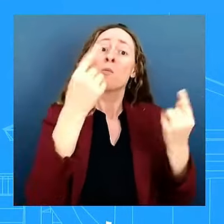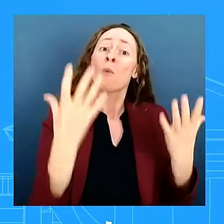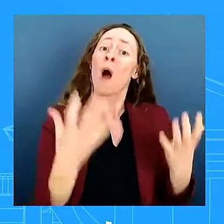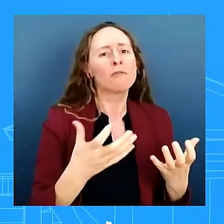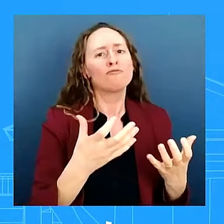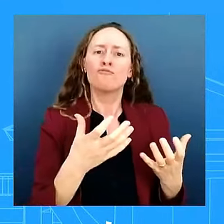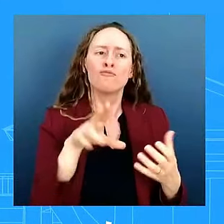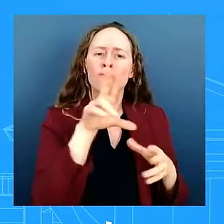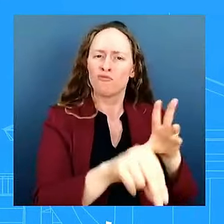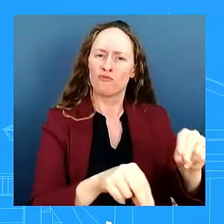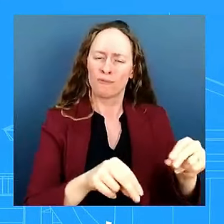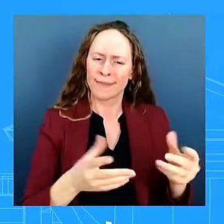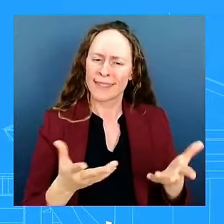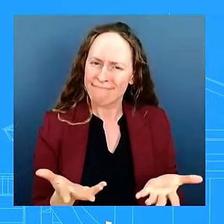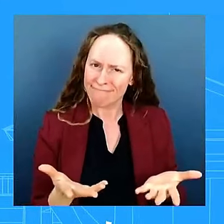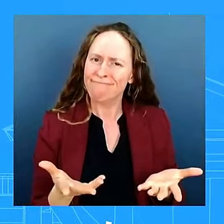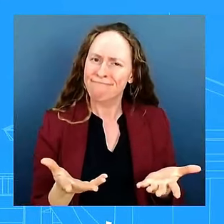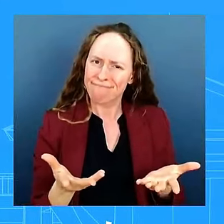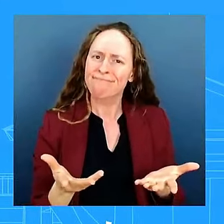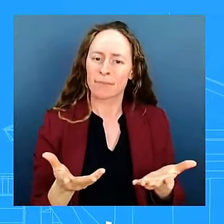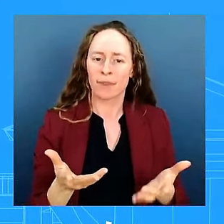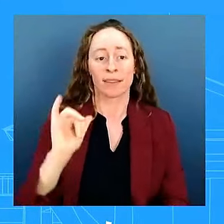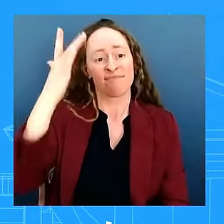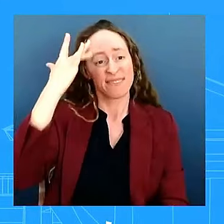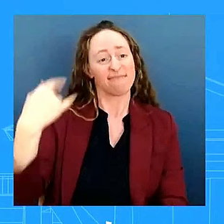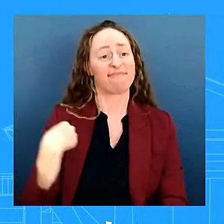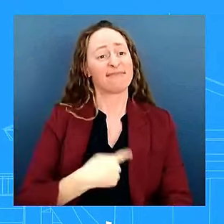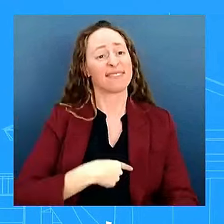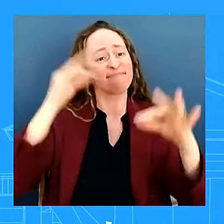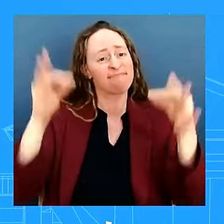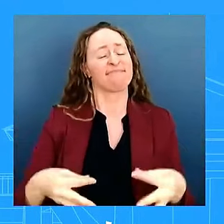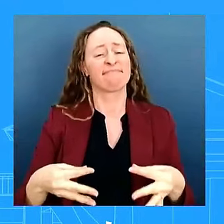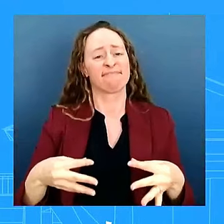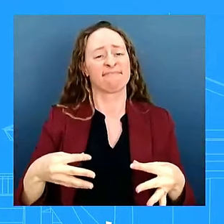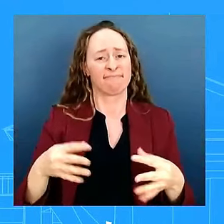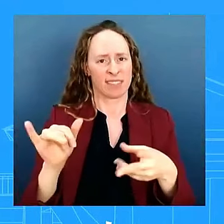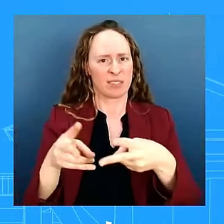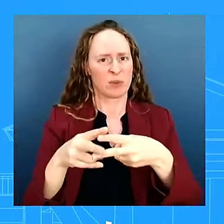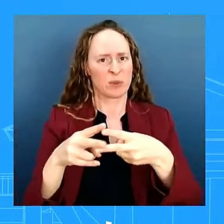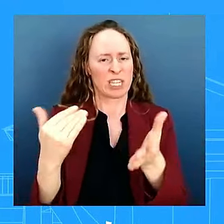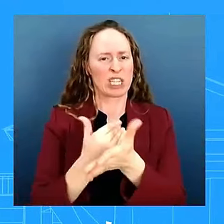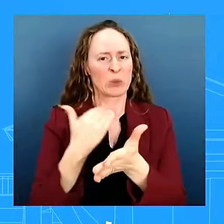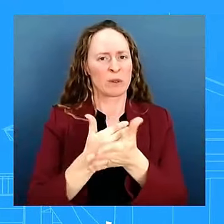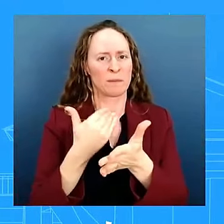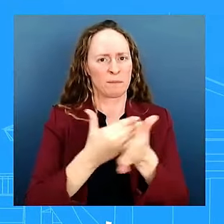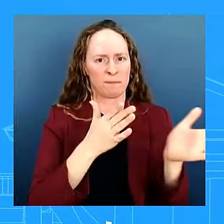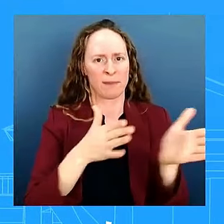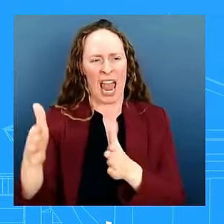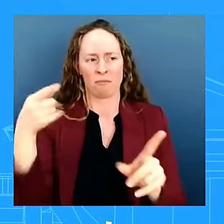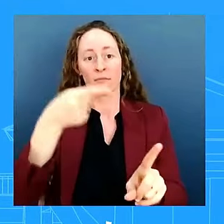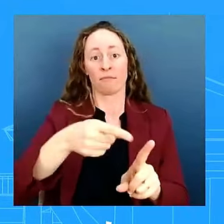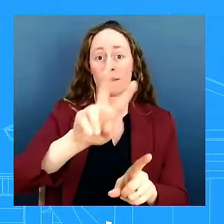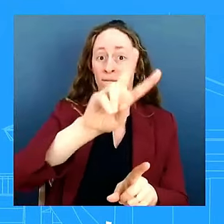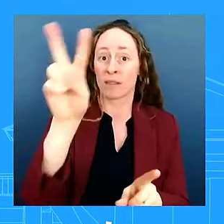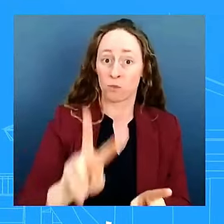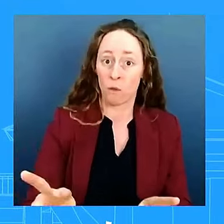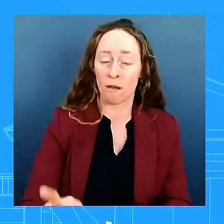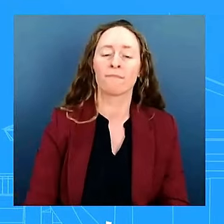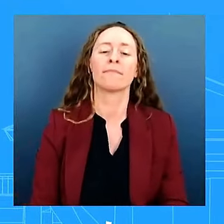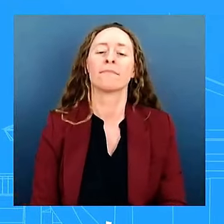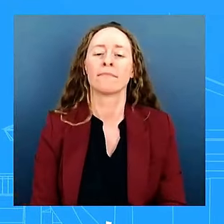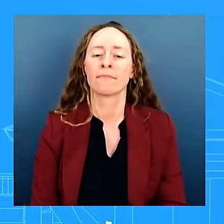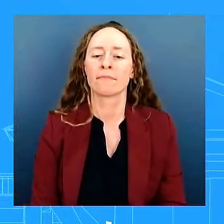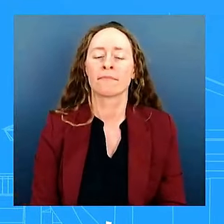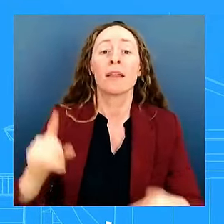actions today at the beginning of this administration president biden made the decision to take the quad to the